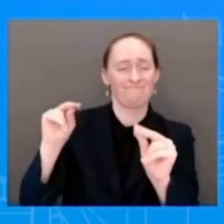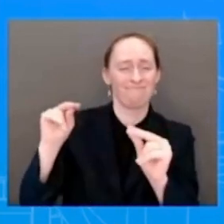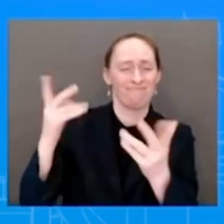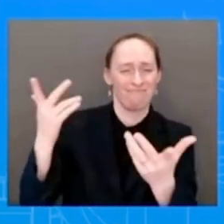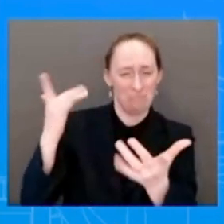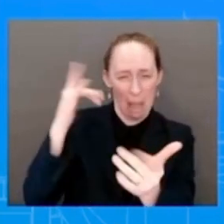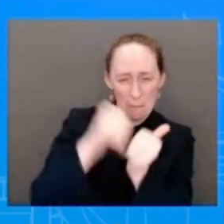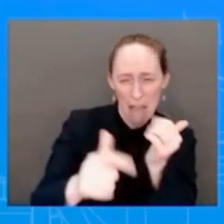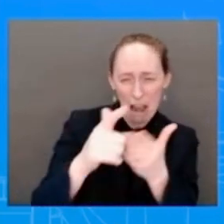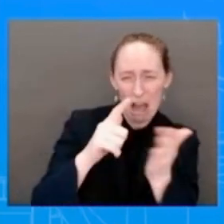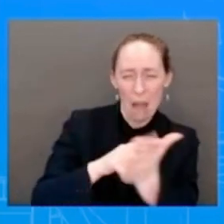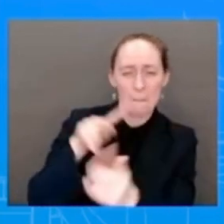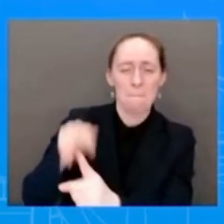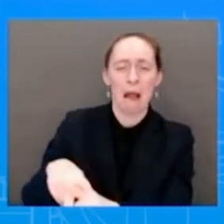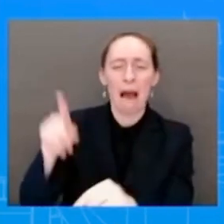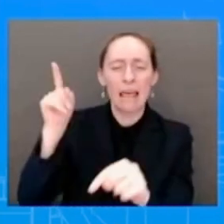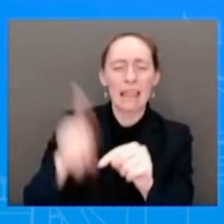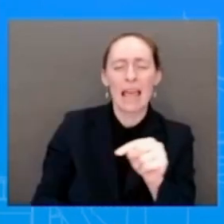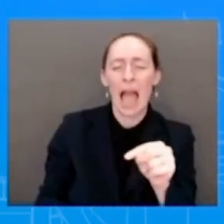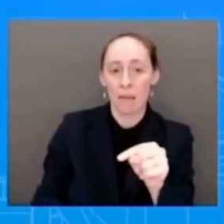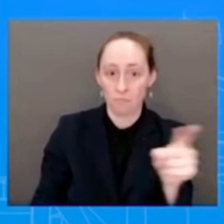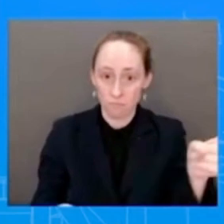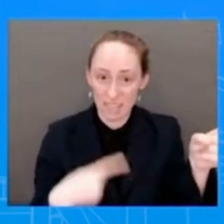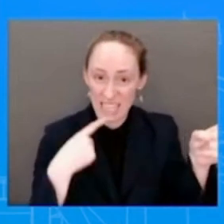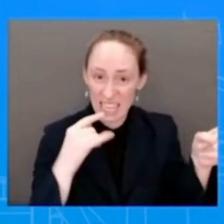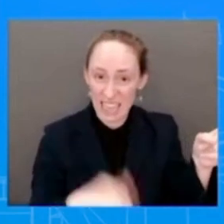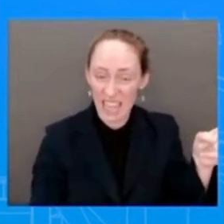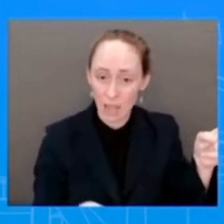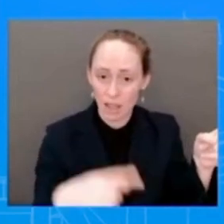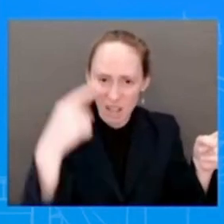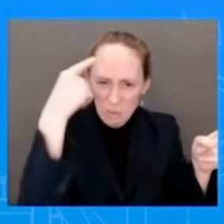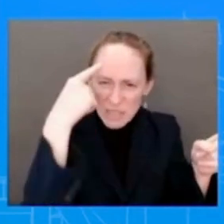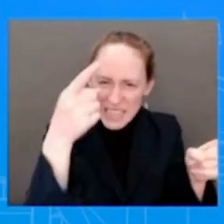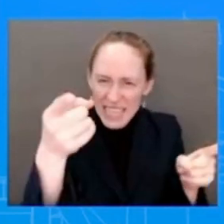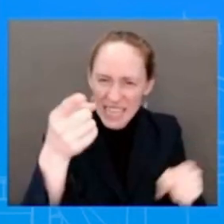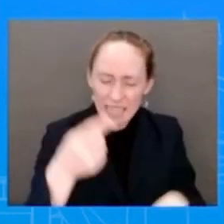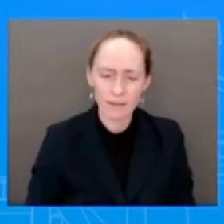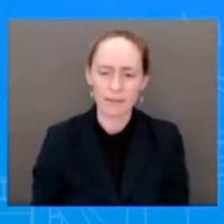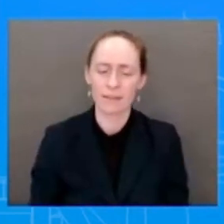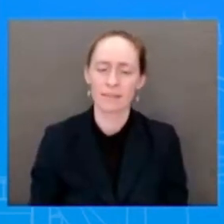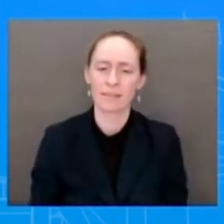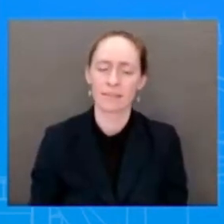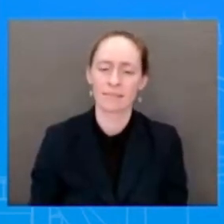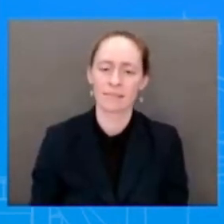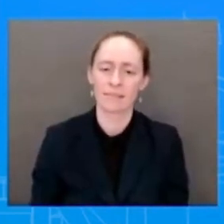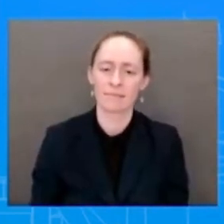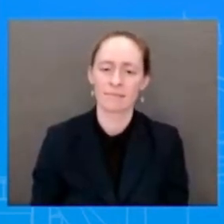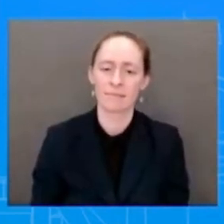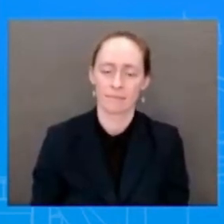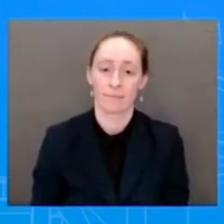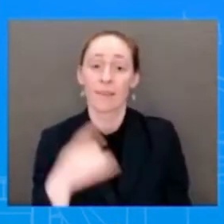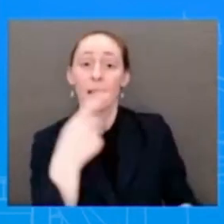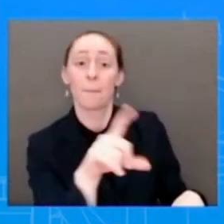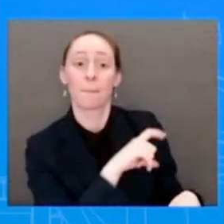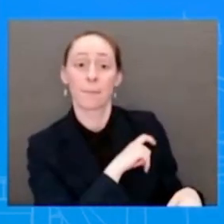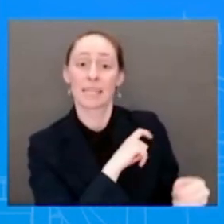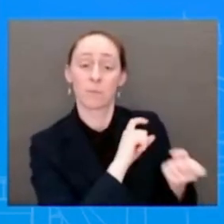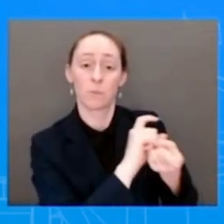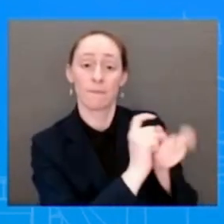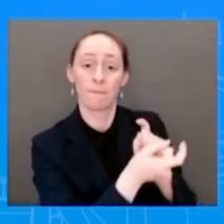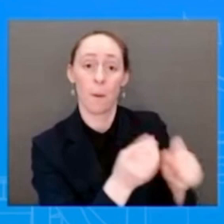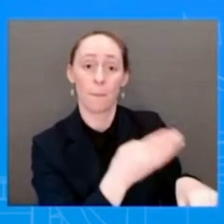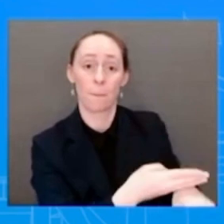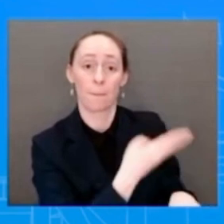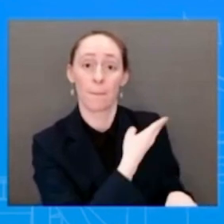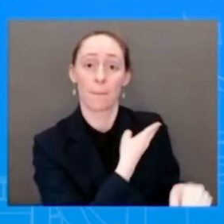this issue, the police reform and dealing with an issue that's certainly affecting many communities, the brown and black communities